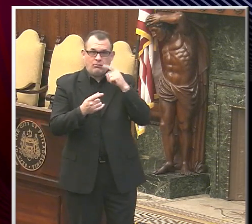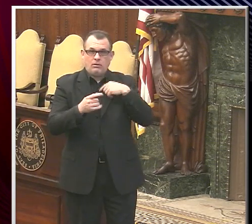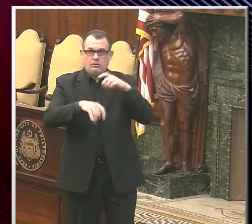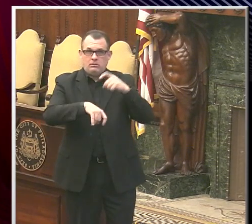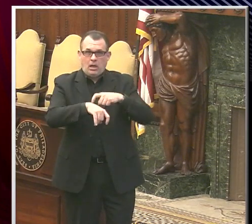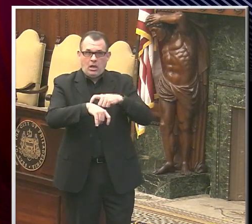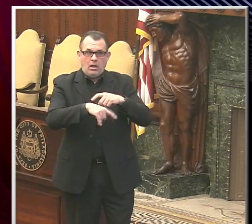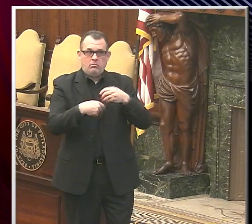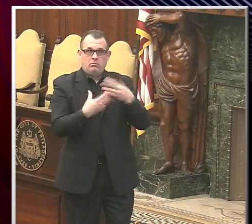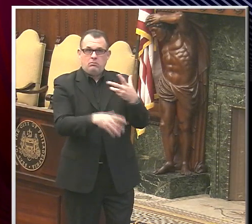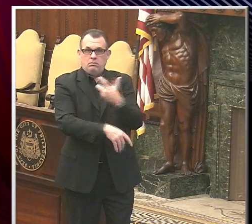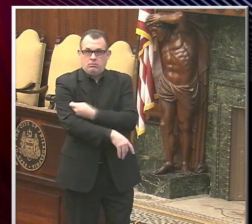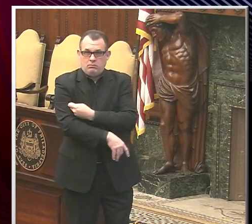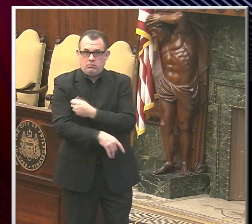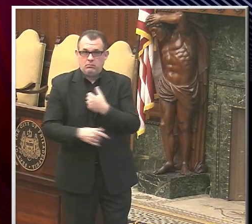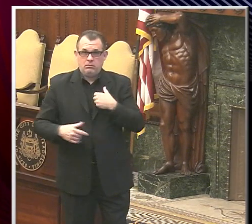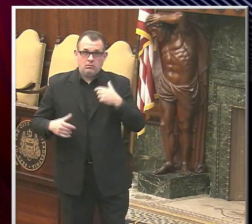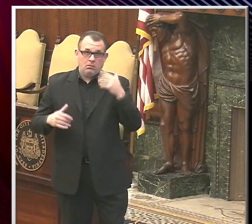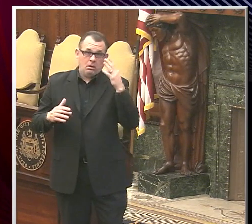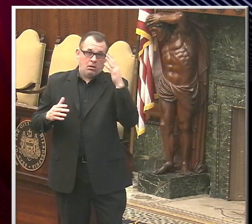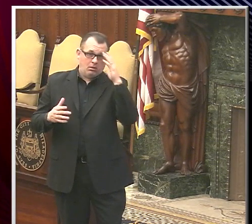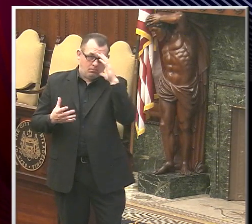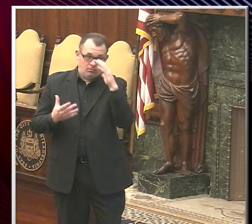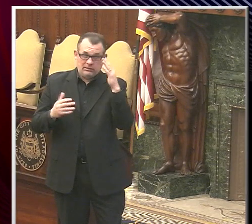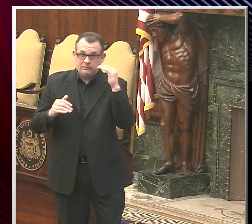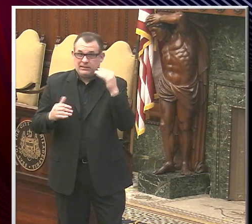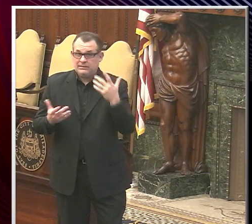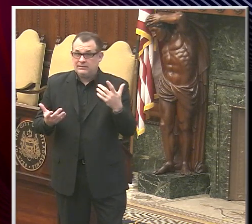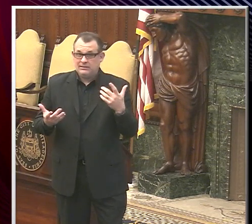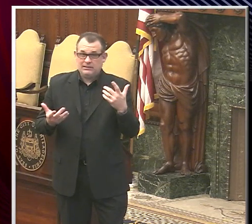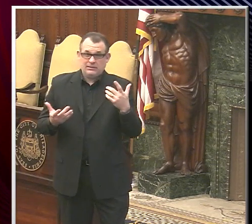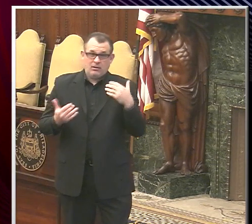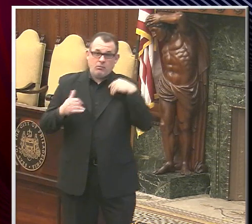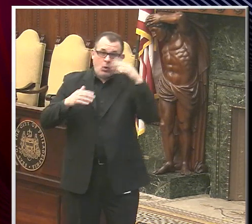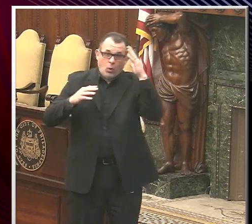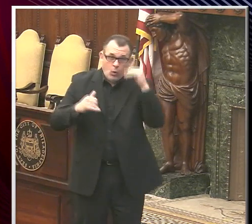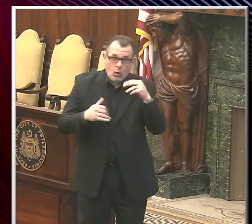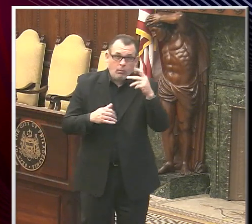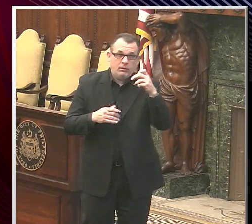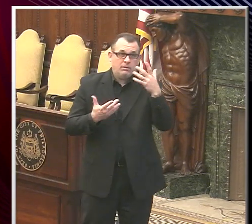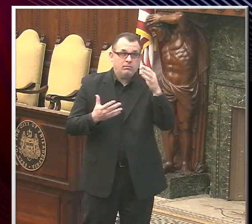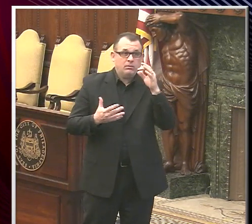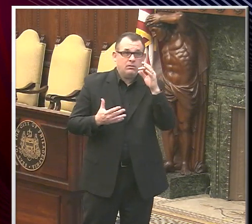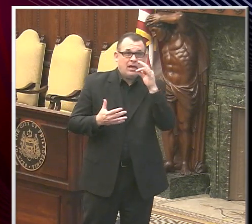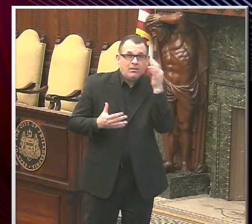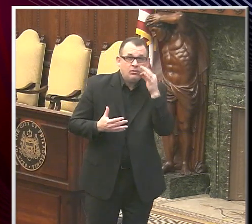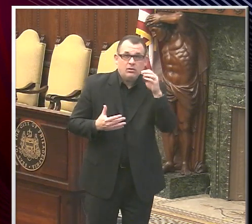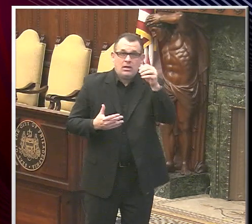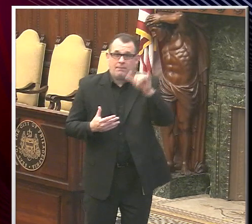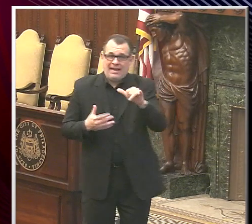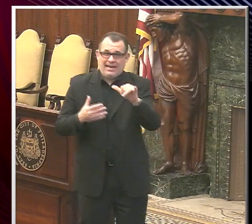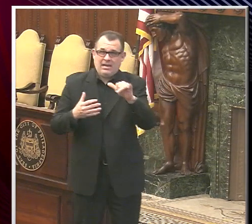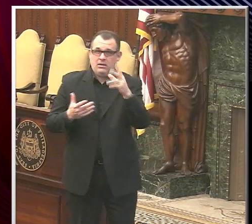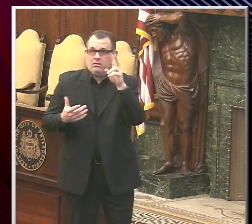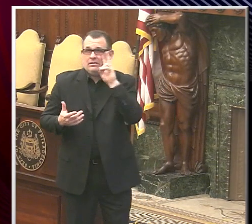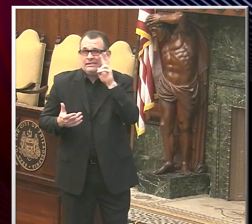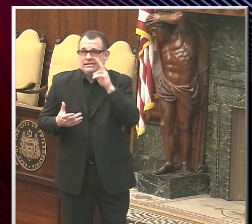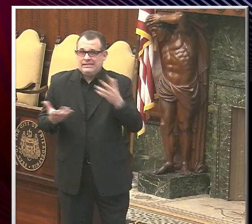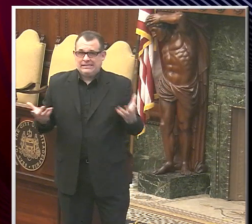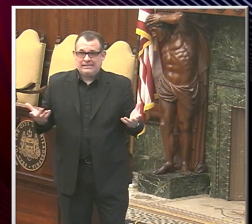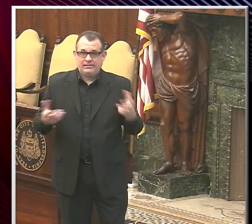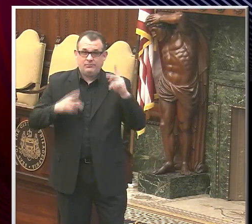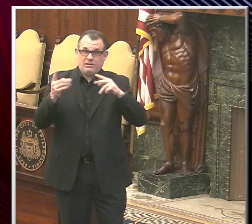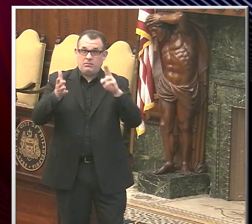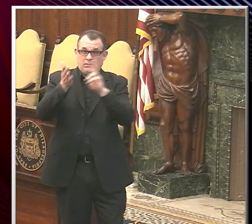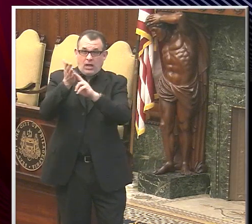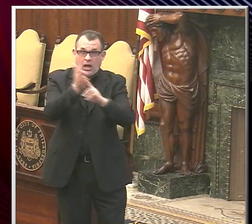I'm not expecting it until, I'm hoping, like, you know, April, May, or whatever. So, we'll see. Okay, so people can sign up